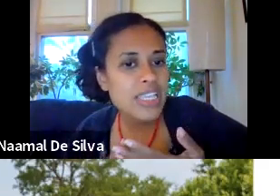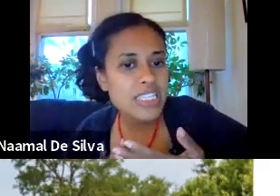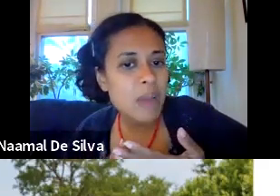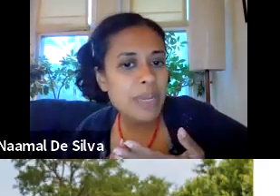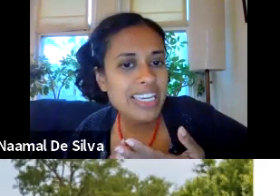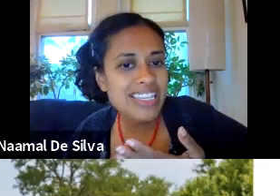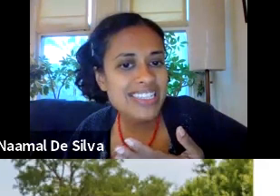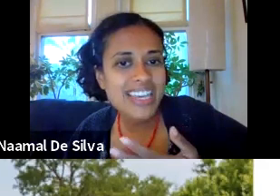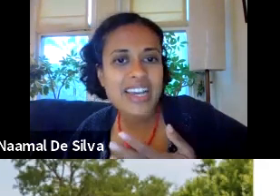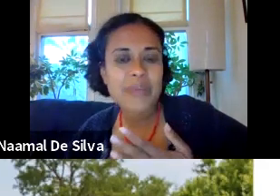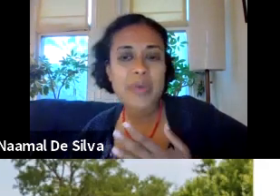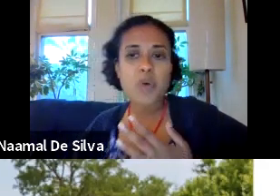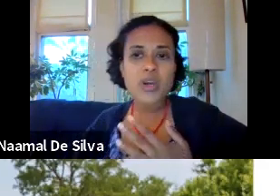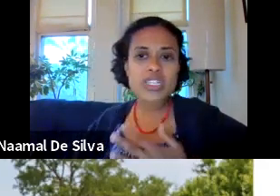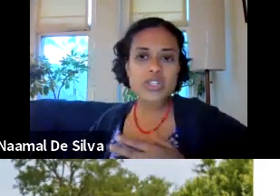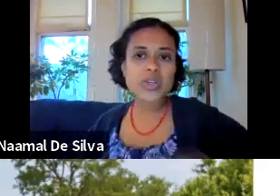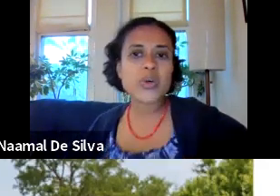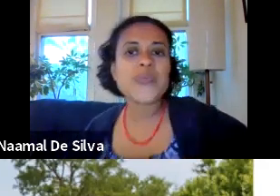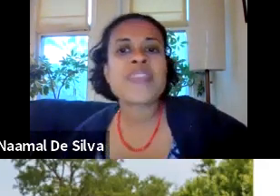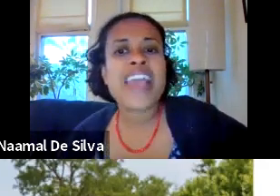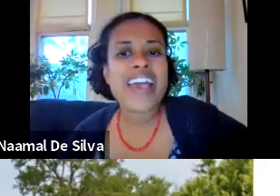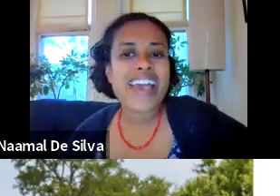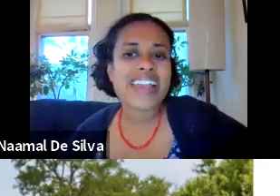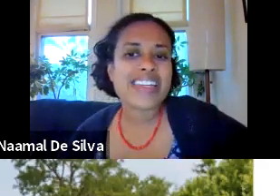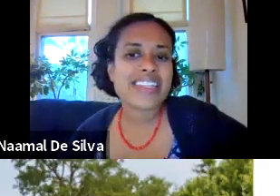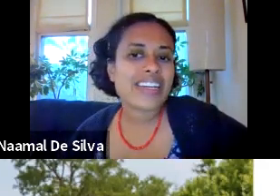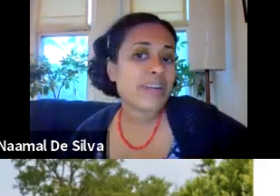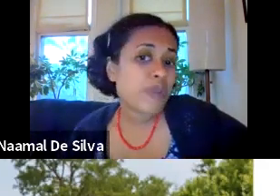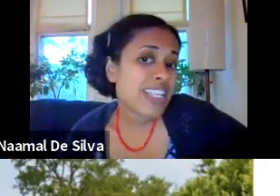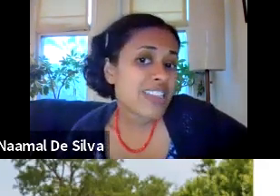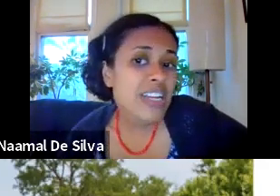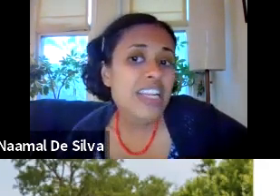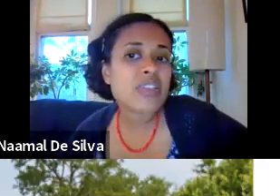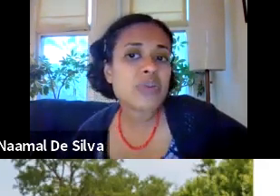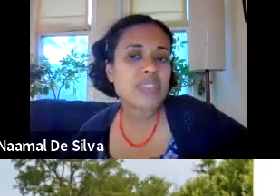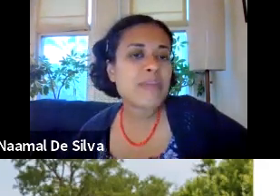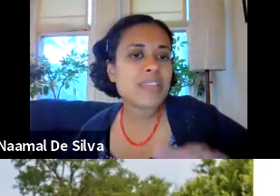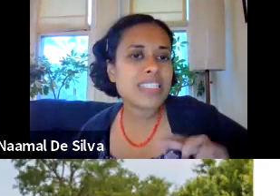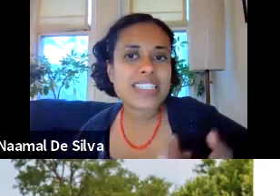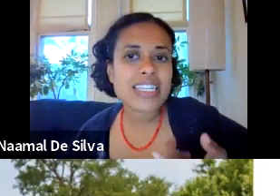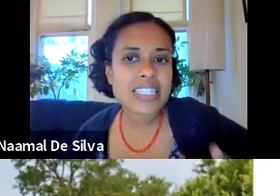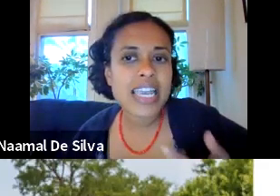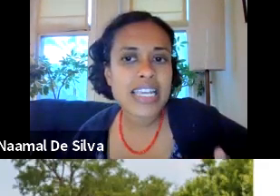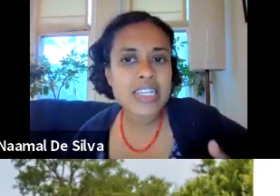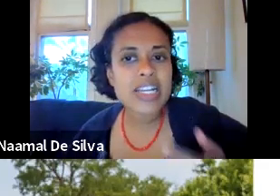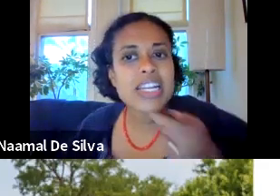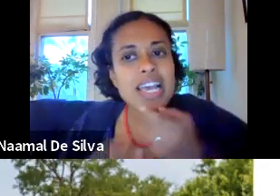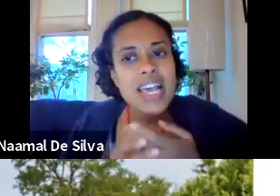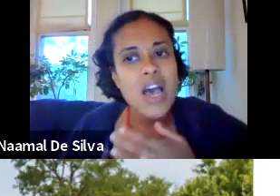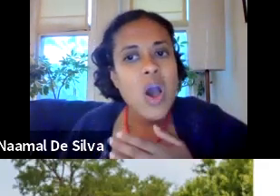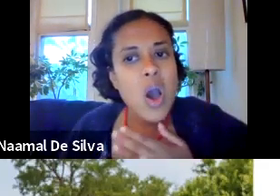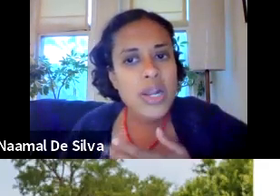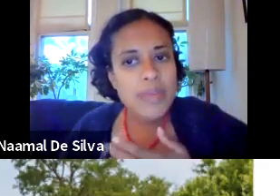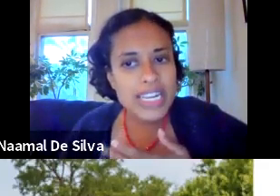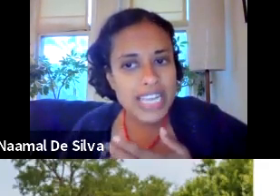one reason why this topic is important to you. And we'll get started. So some logistics to get us